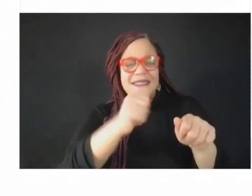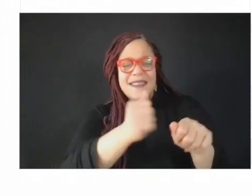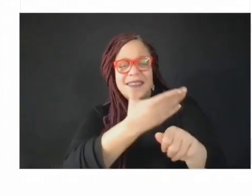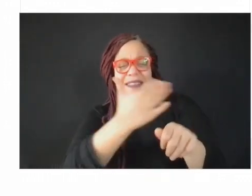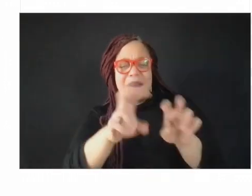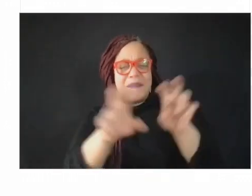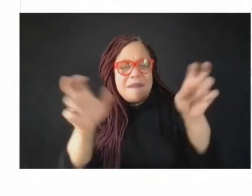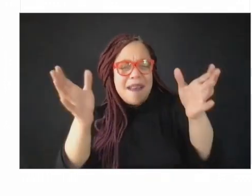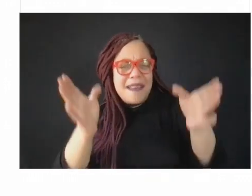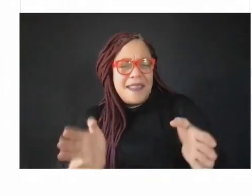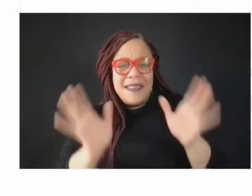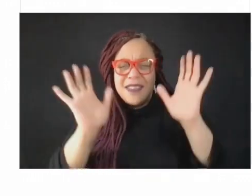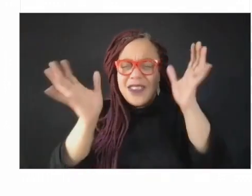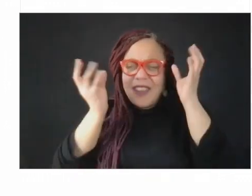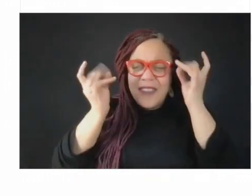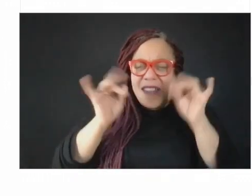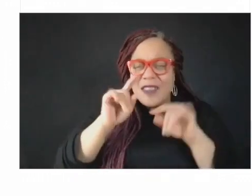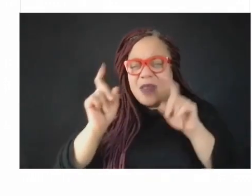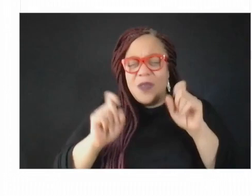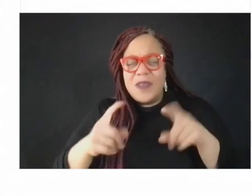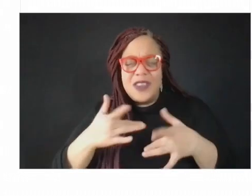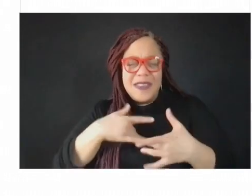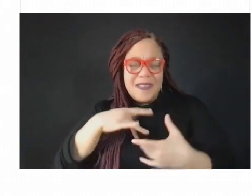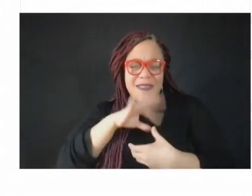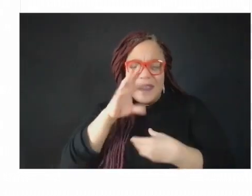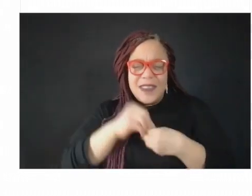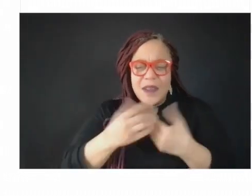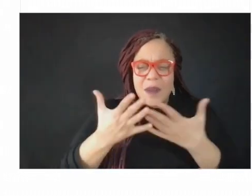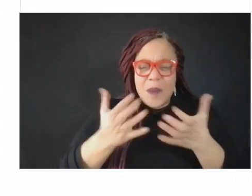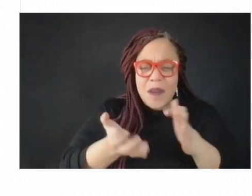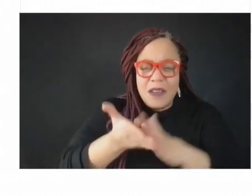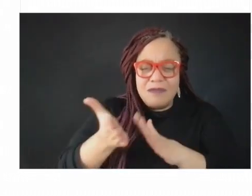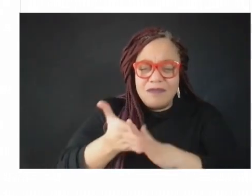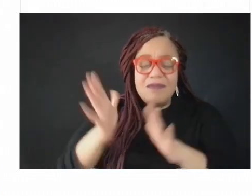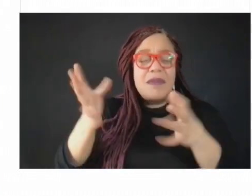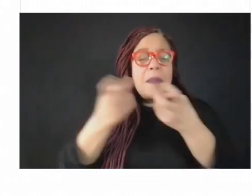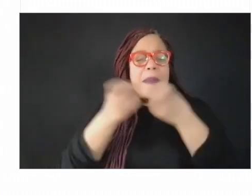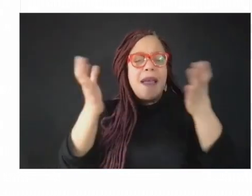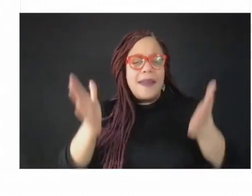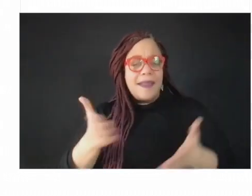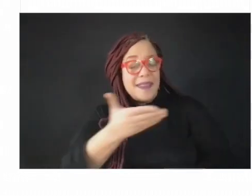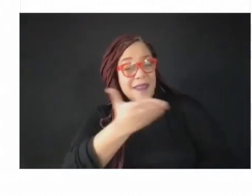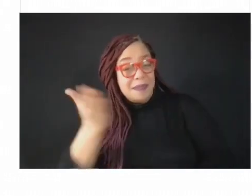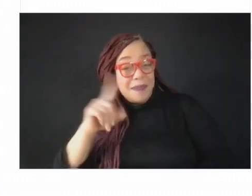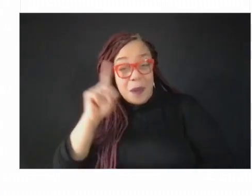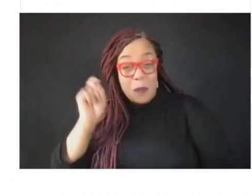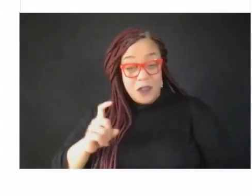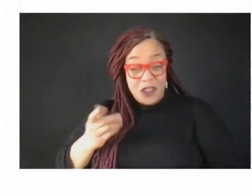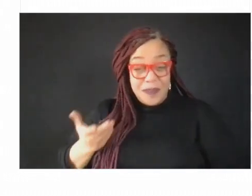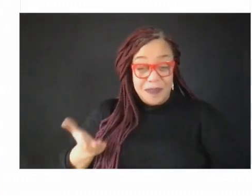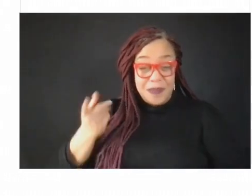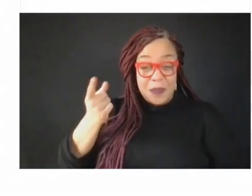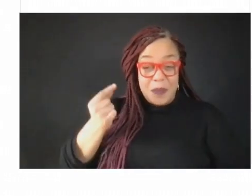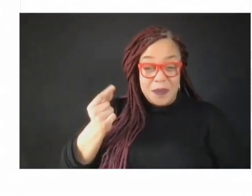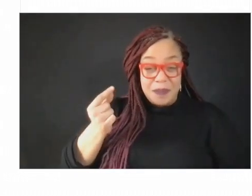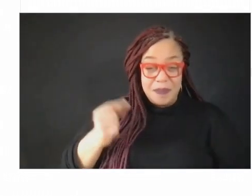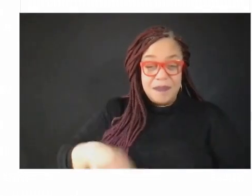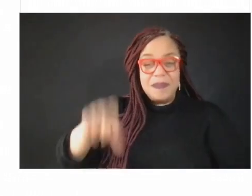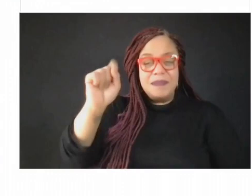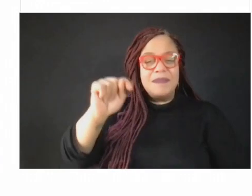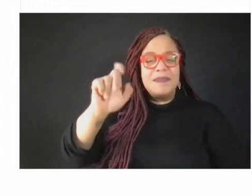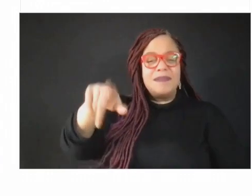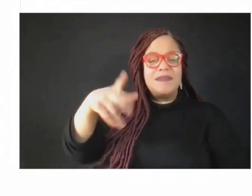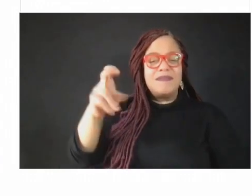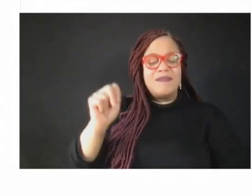like to ask our panelists to comment on, Stephen called it, the silver lining.